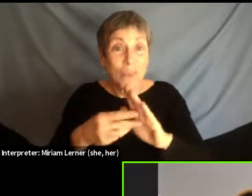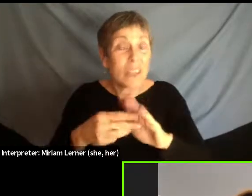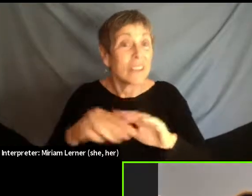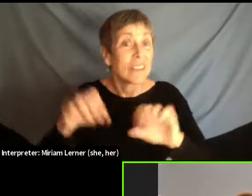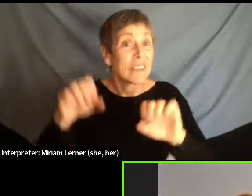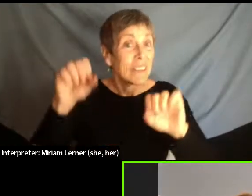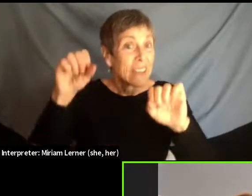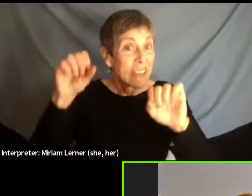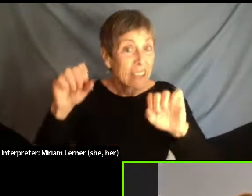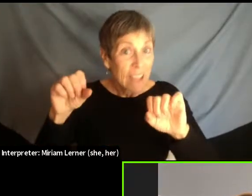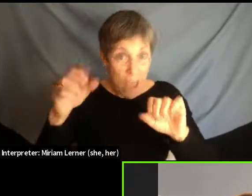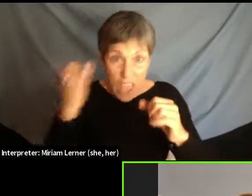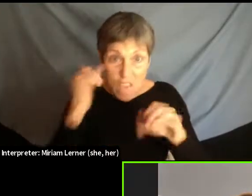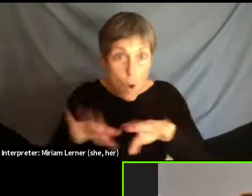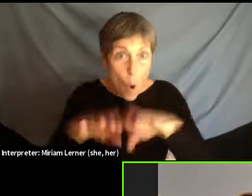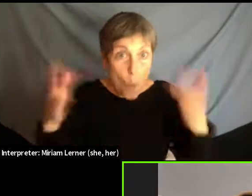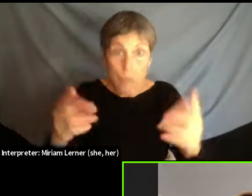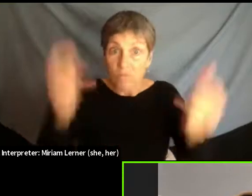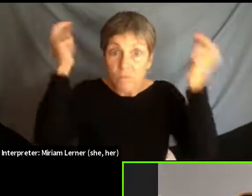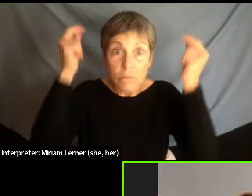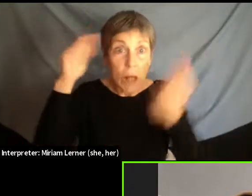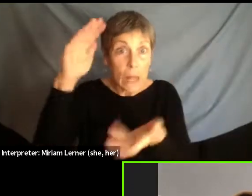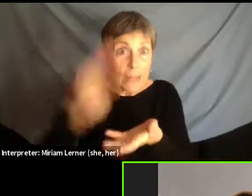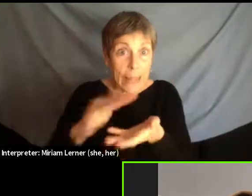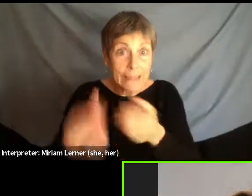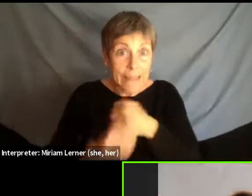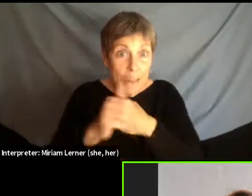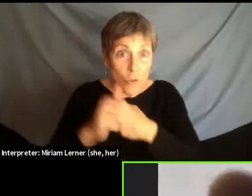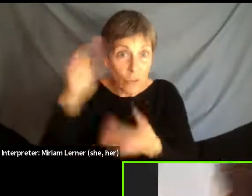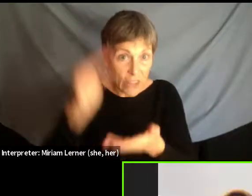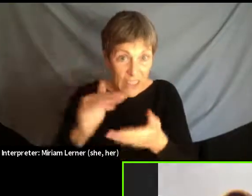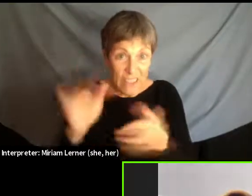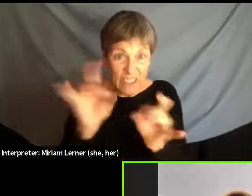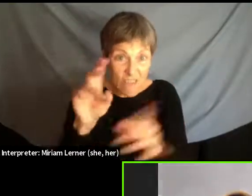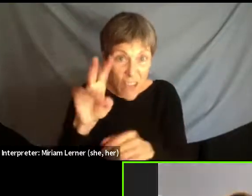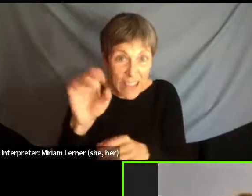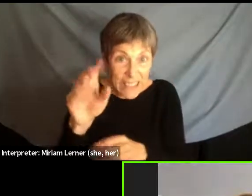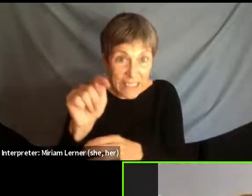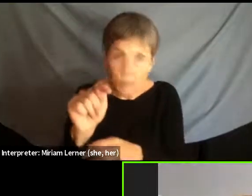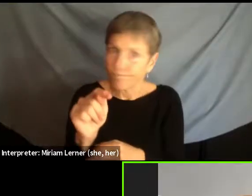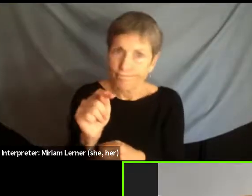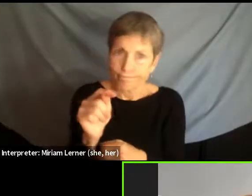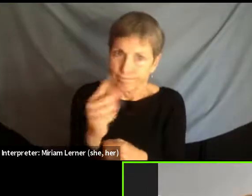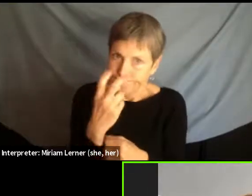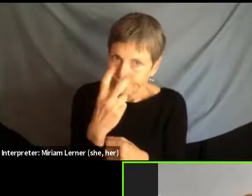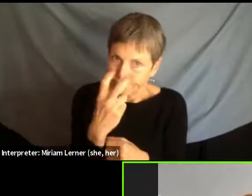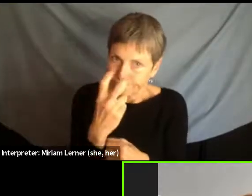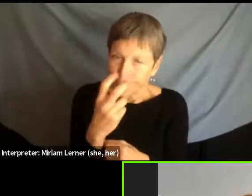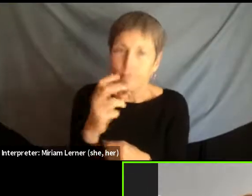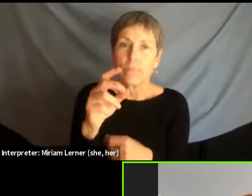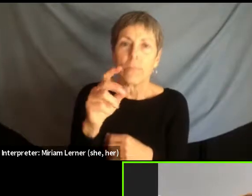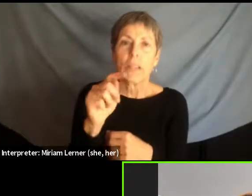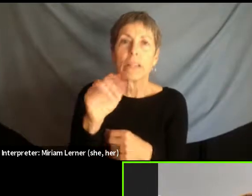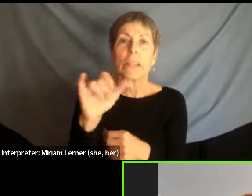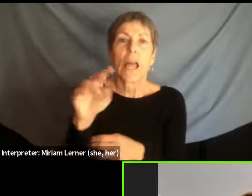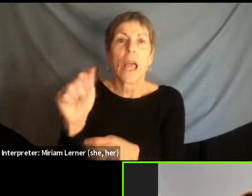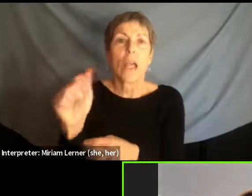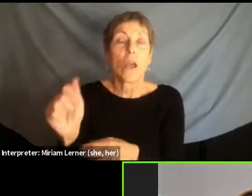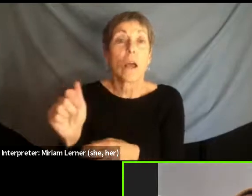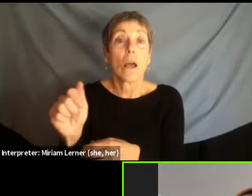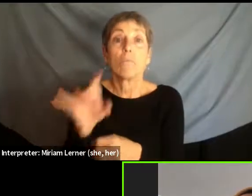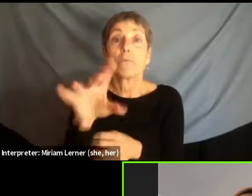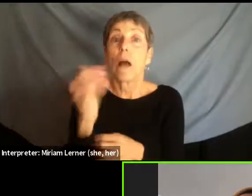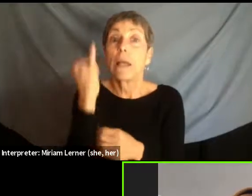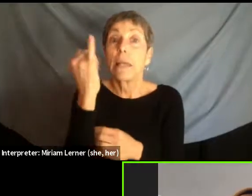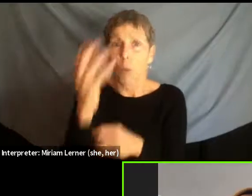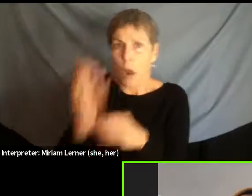violent or things are going to be less dangerous? I want to really talk a little bit about what Tanya had really brought up. I think we need